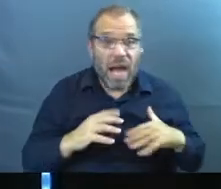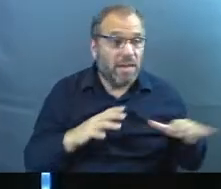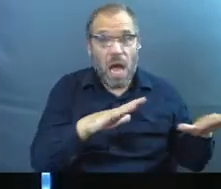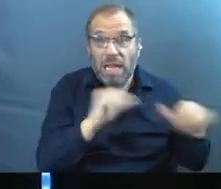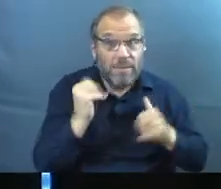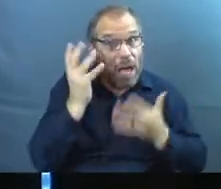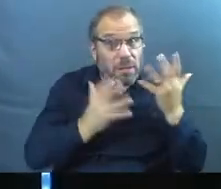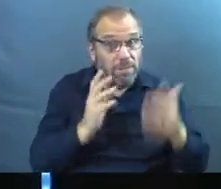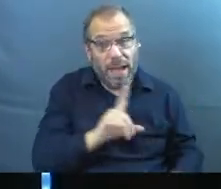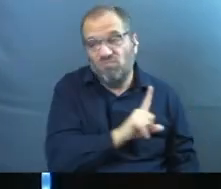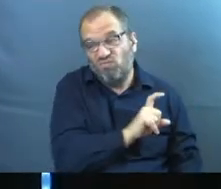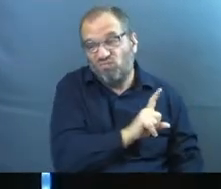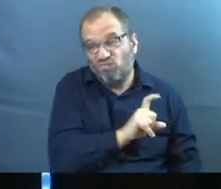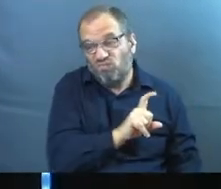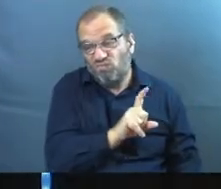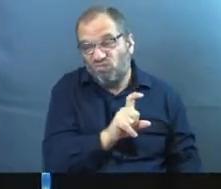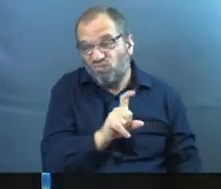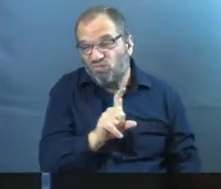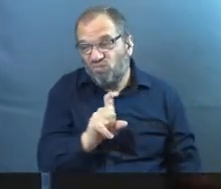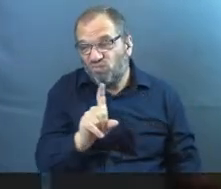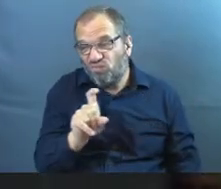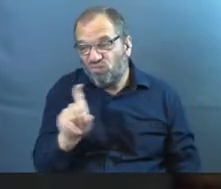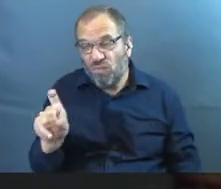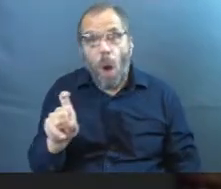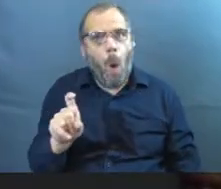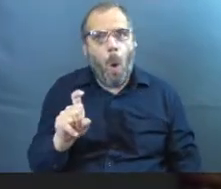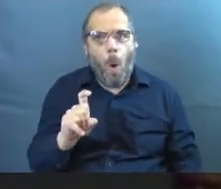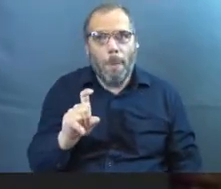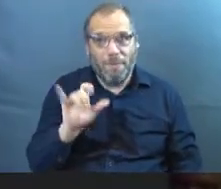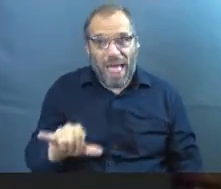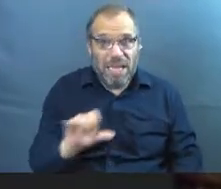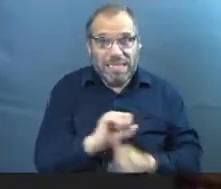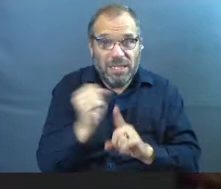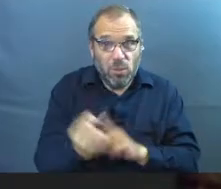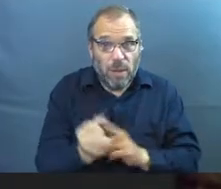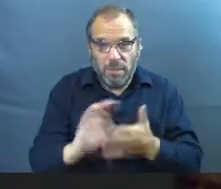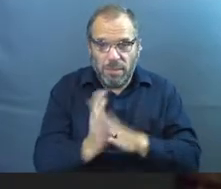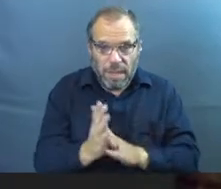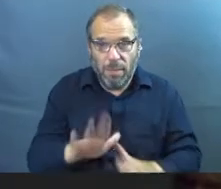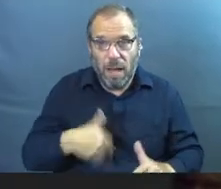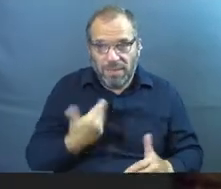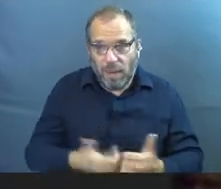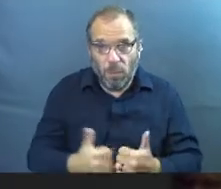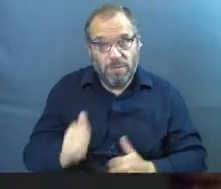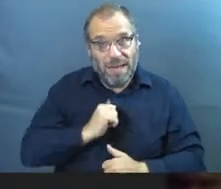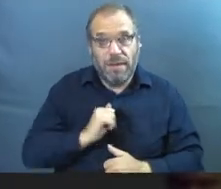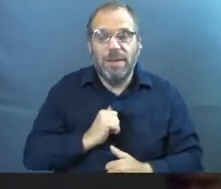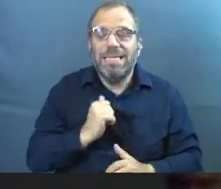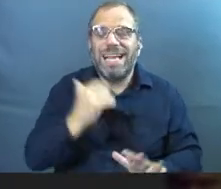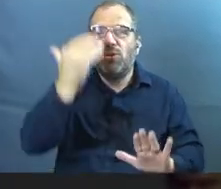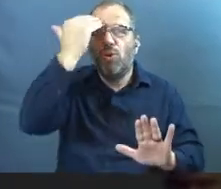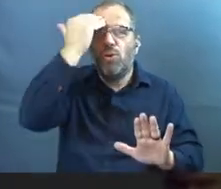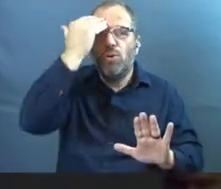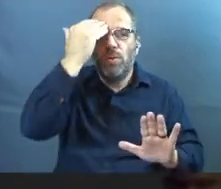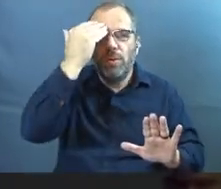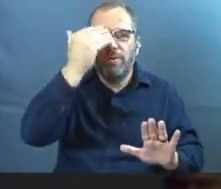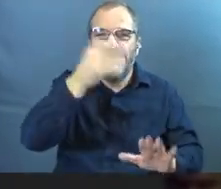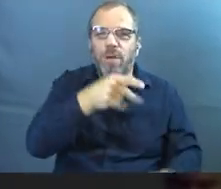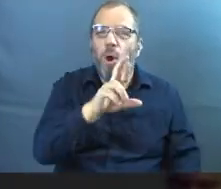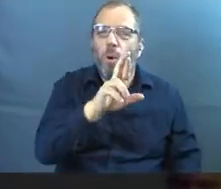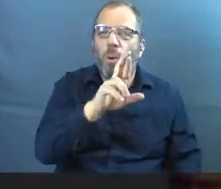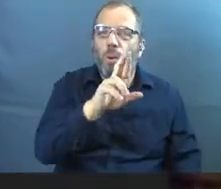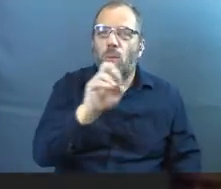super embarrassed, super upset. That upset about the situation turned into me being upset with myself because I realized he was right.